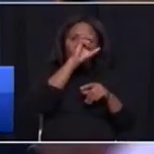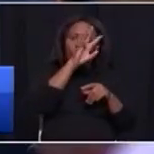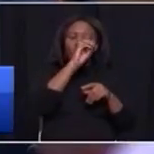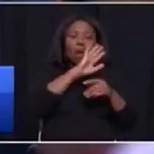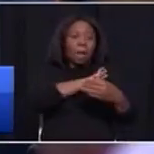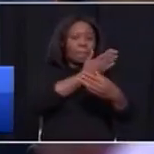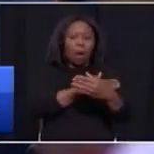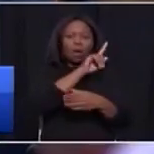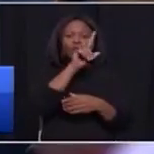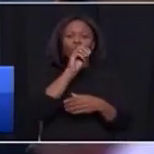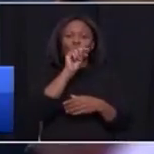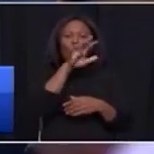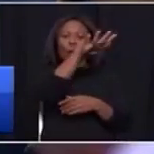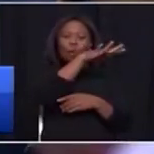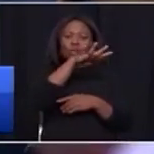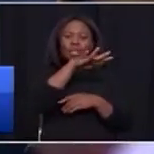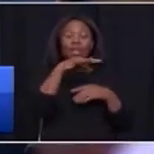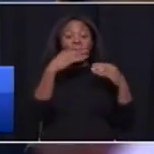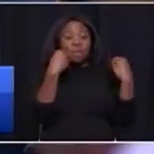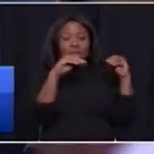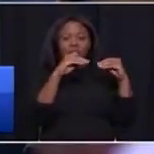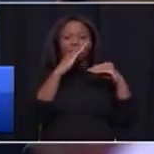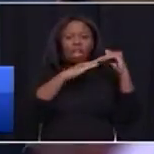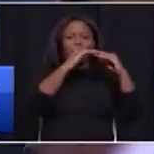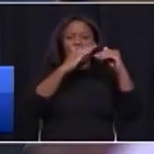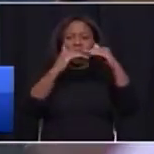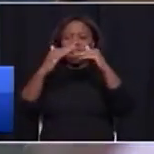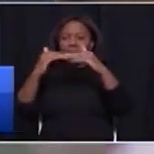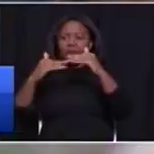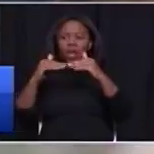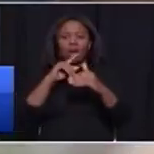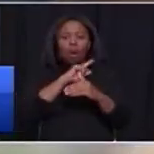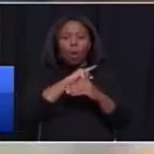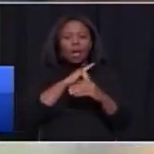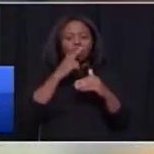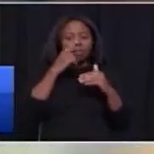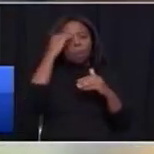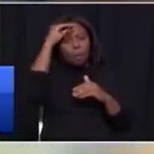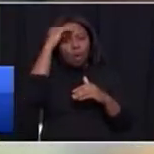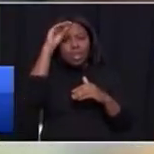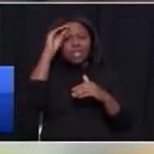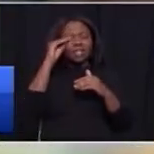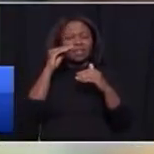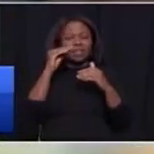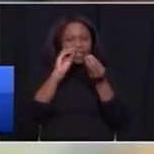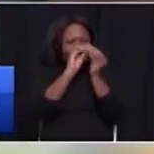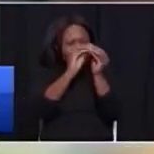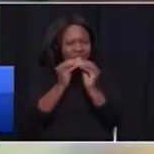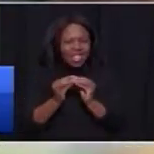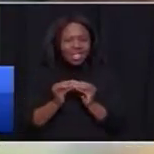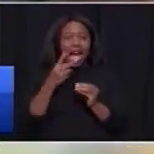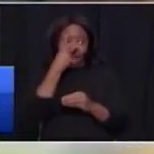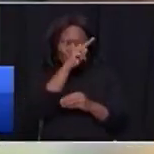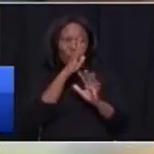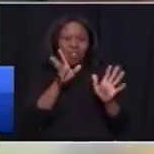there are businesses from Soweto that are repairing our ambulances, that are repairing police vehicles. I saw that on Friday when I